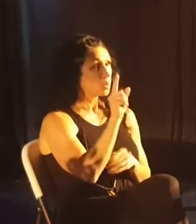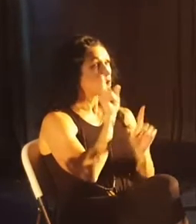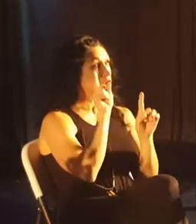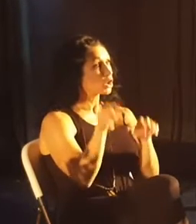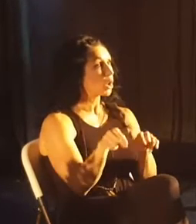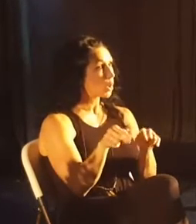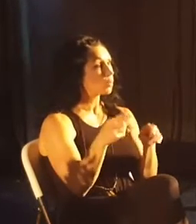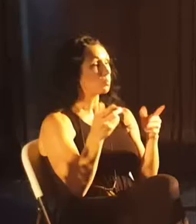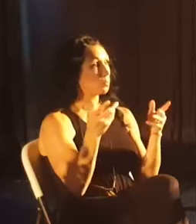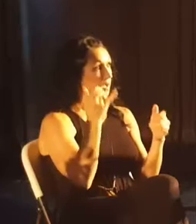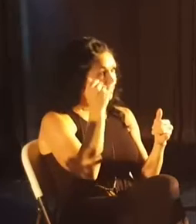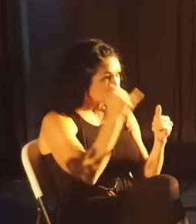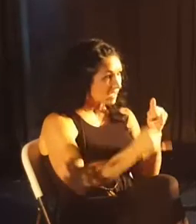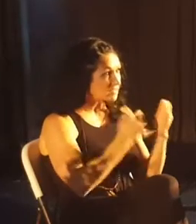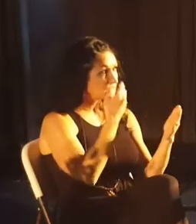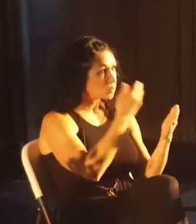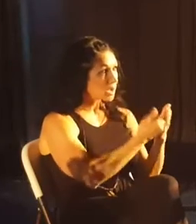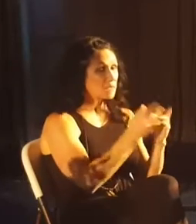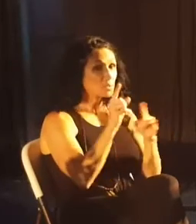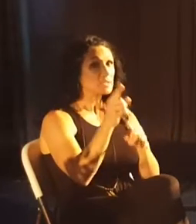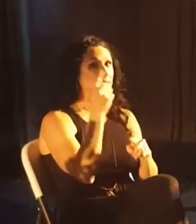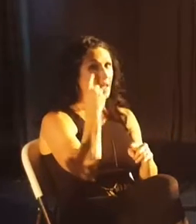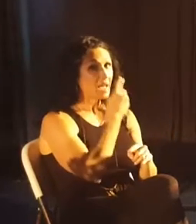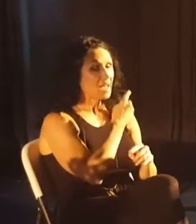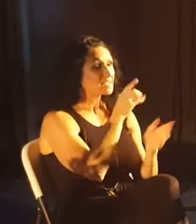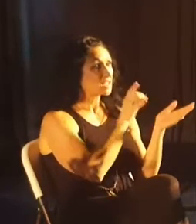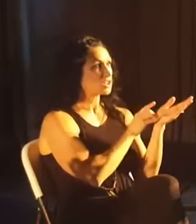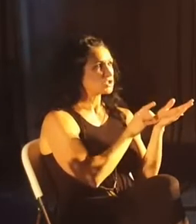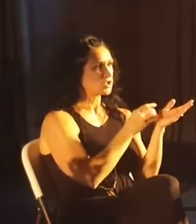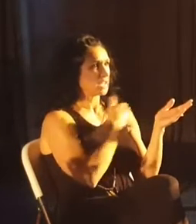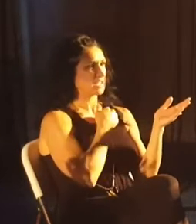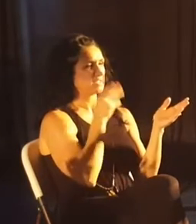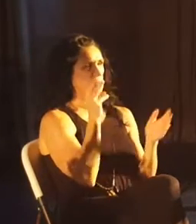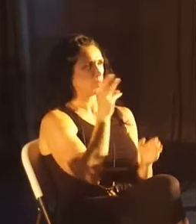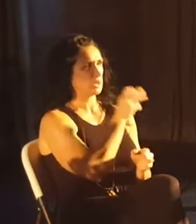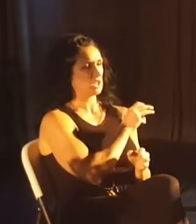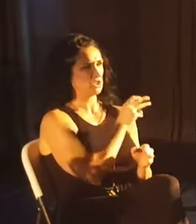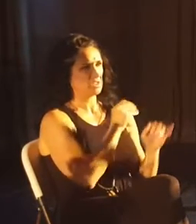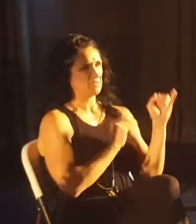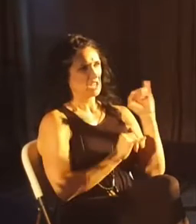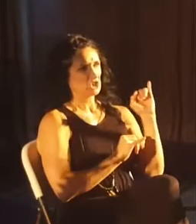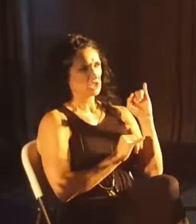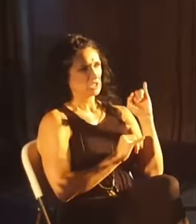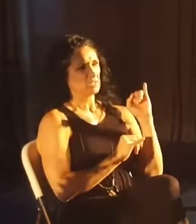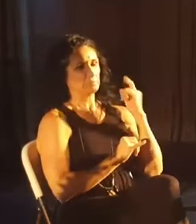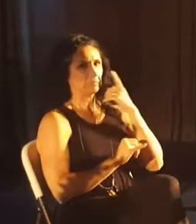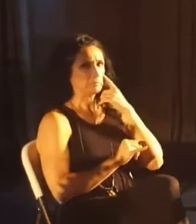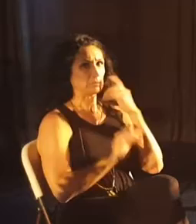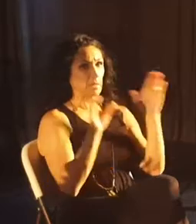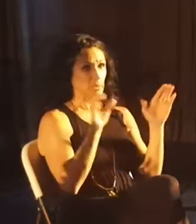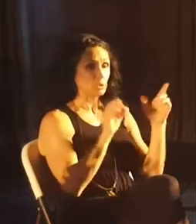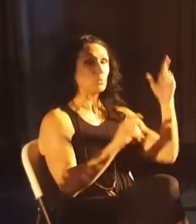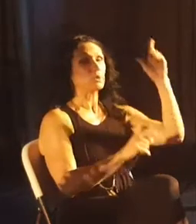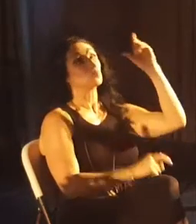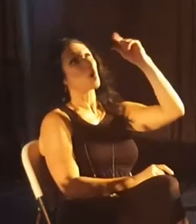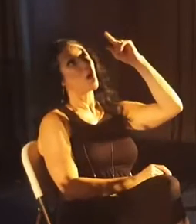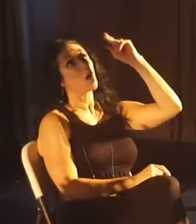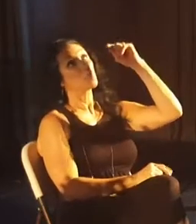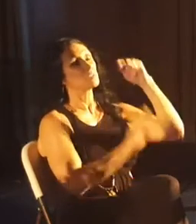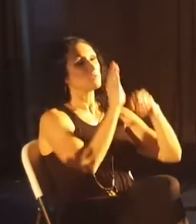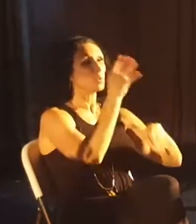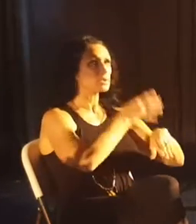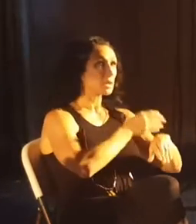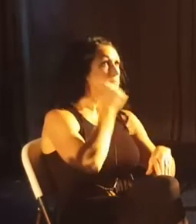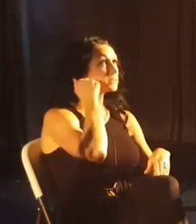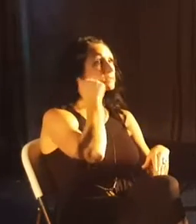finally, when we got back, I went to the eye doctor and had some kind of weird eye infection. So I've been doing eye drops in my eyes four